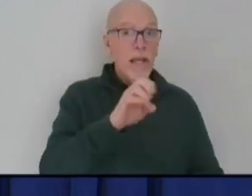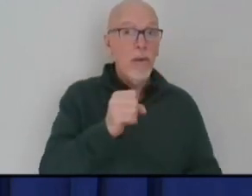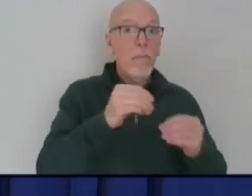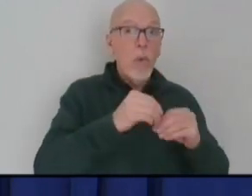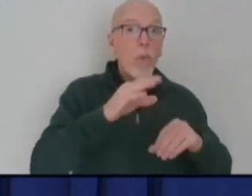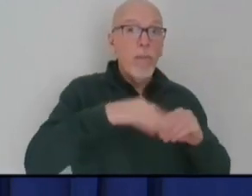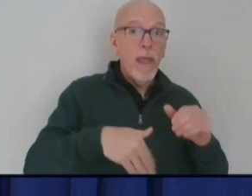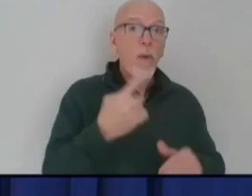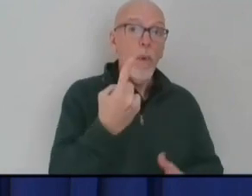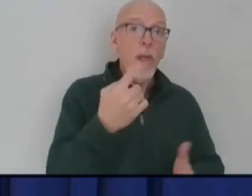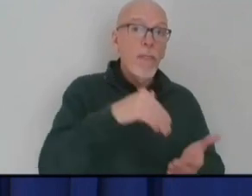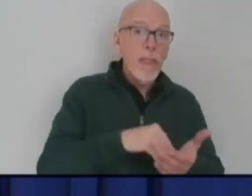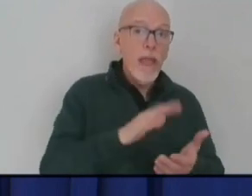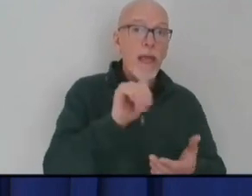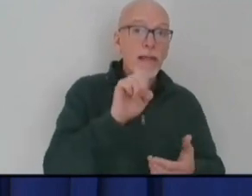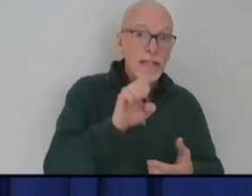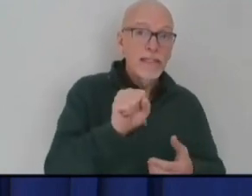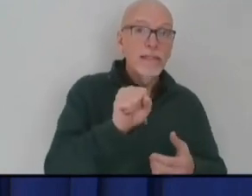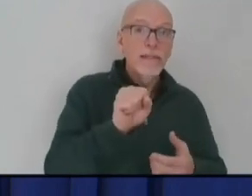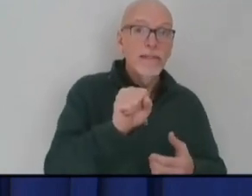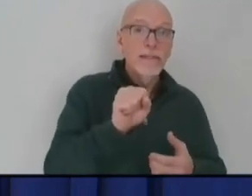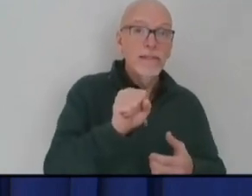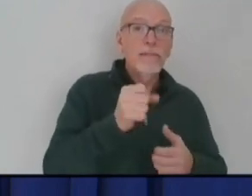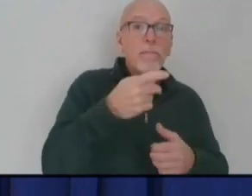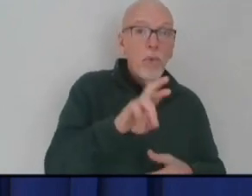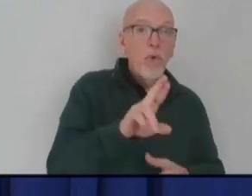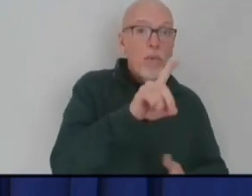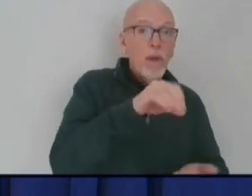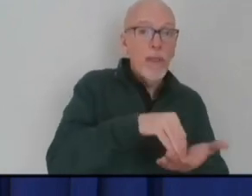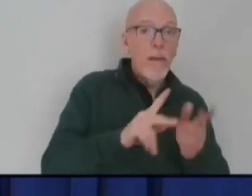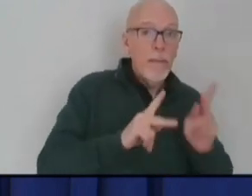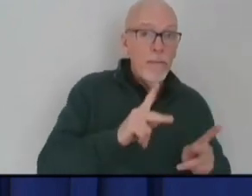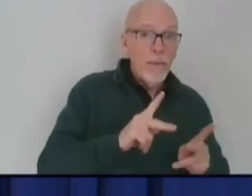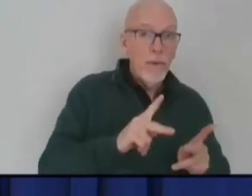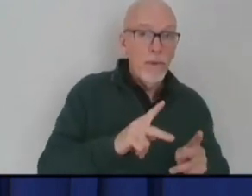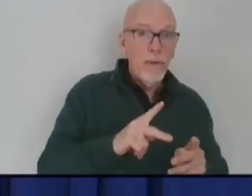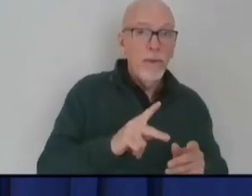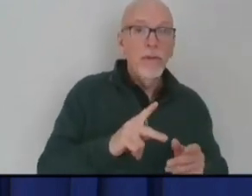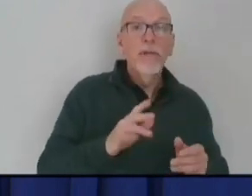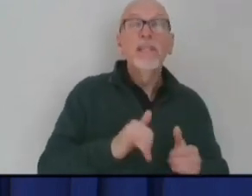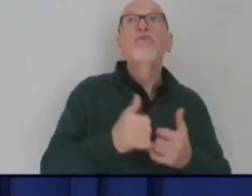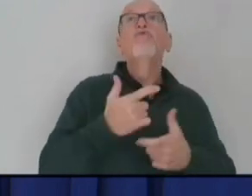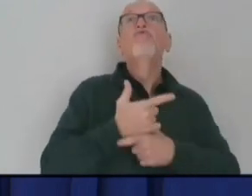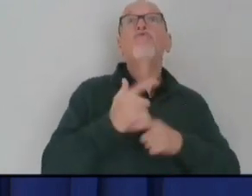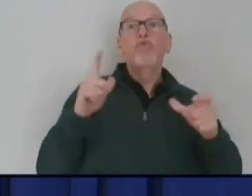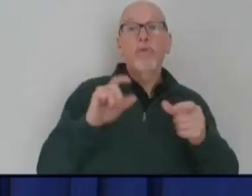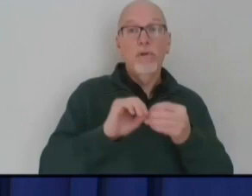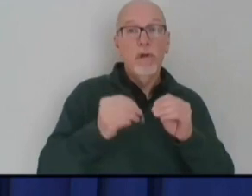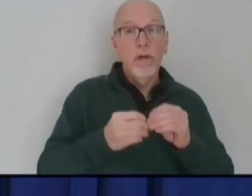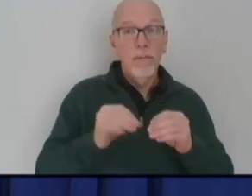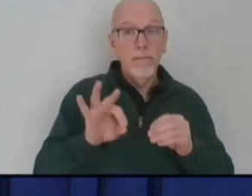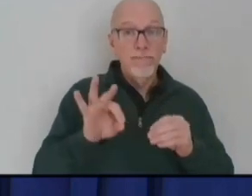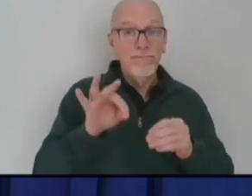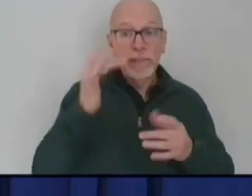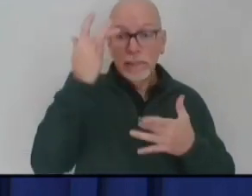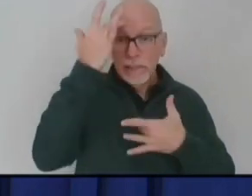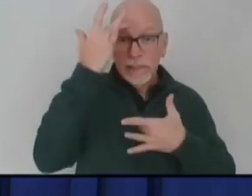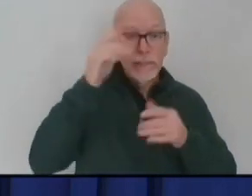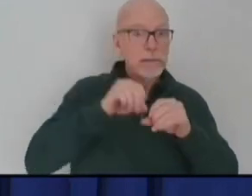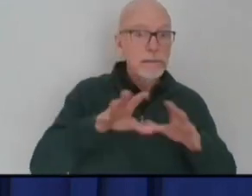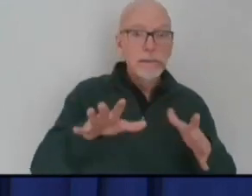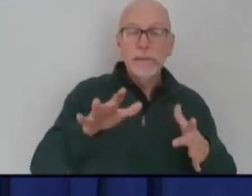per 100,000 residents. This represents a huge number of infected and sick Hoosiers,